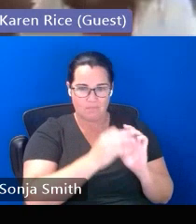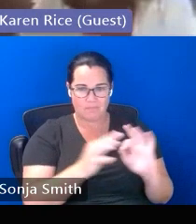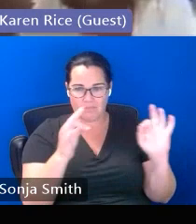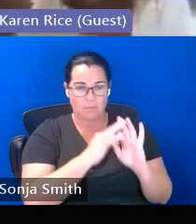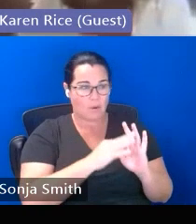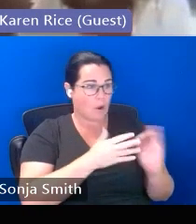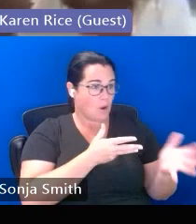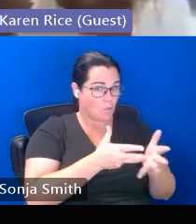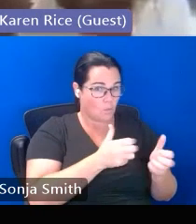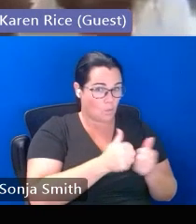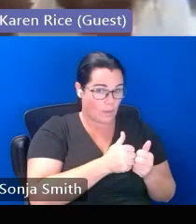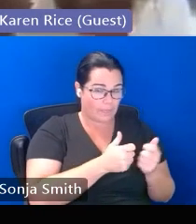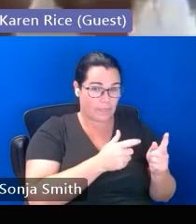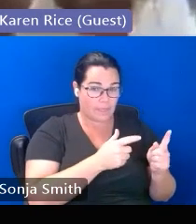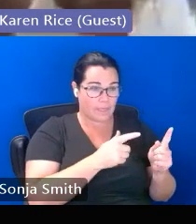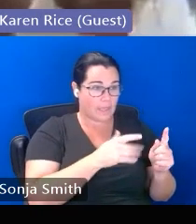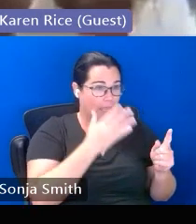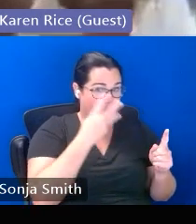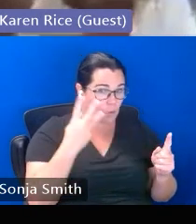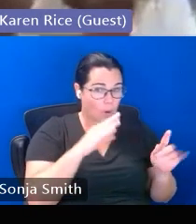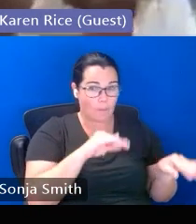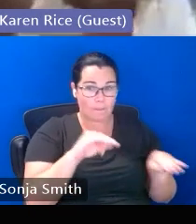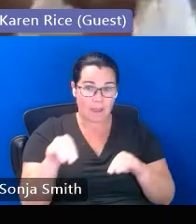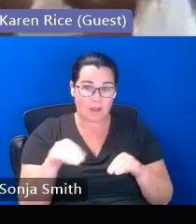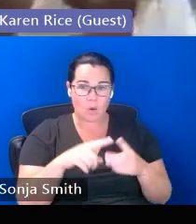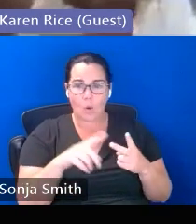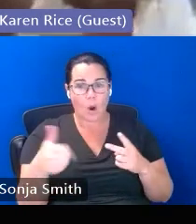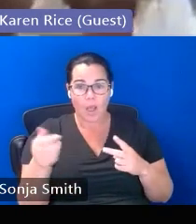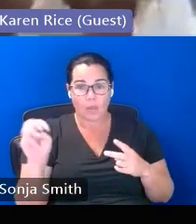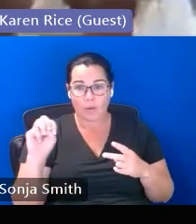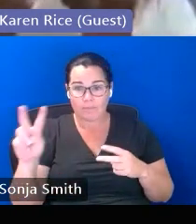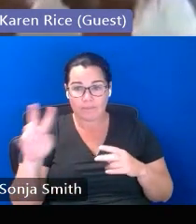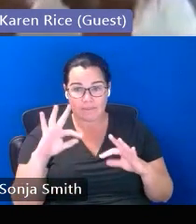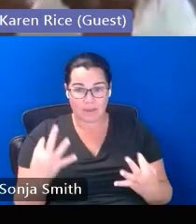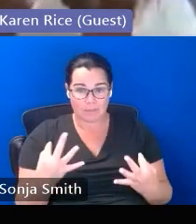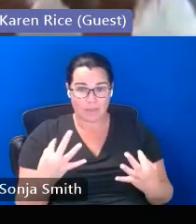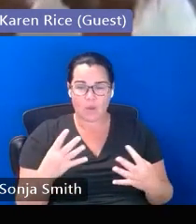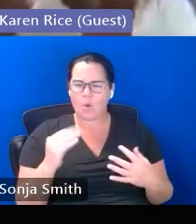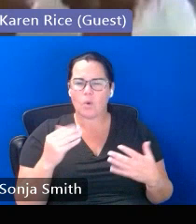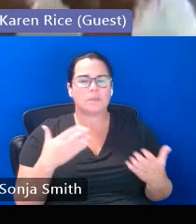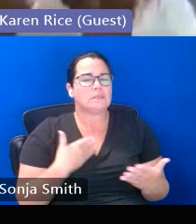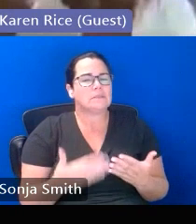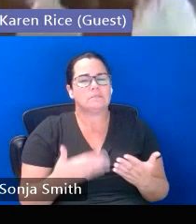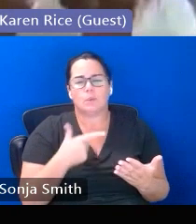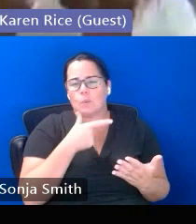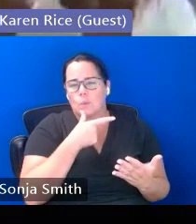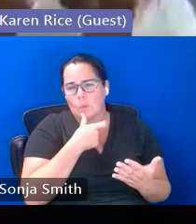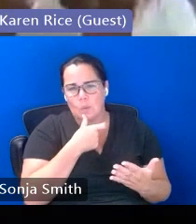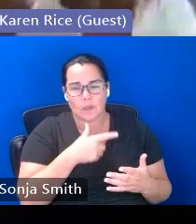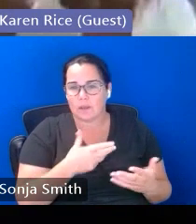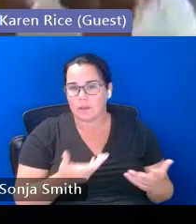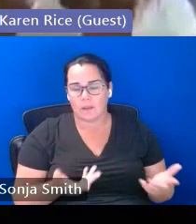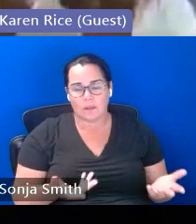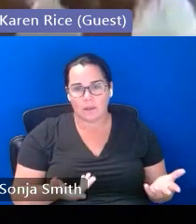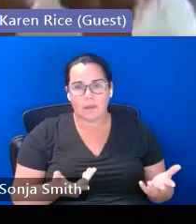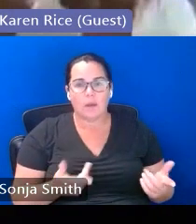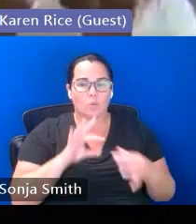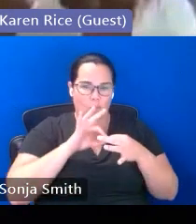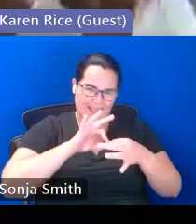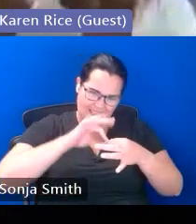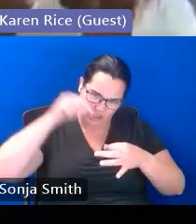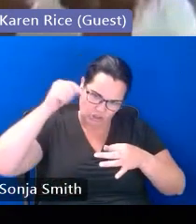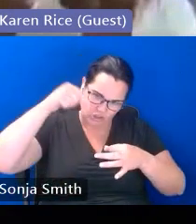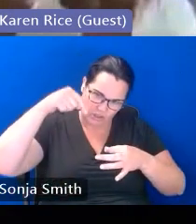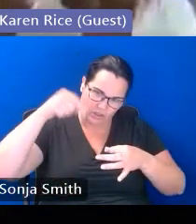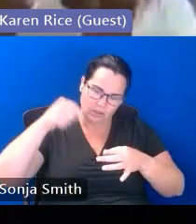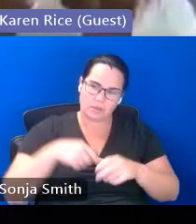whether it's working with other families that we've identified under mckinney-vento or whoever it is relationships are really the key to all of it and building